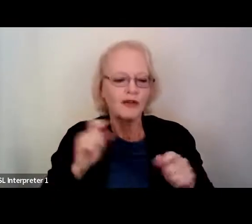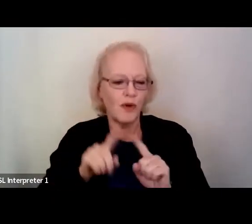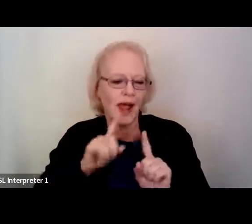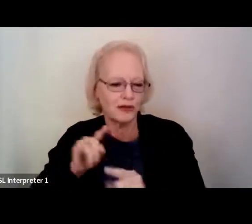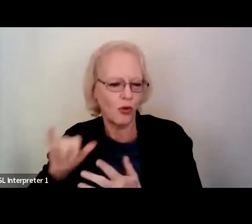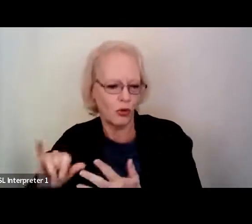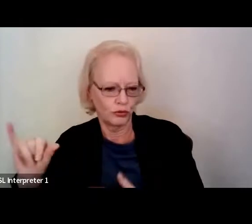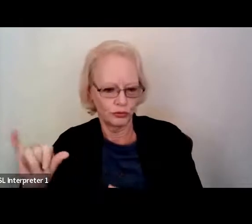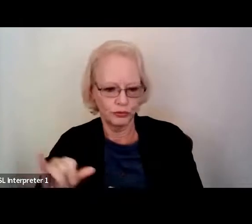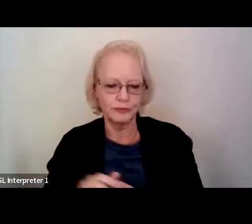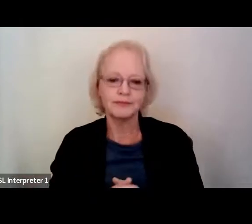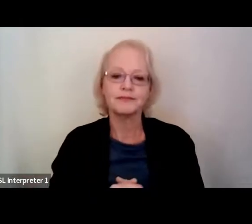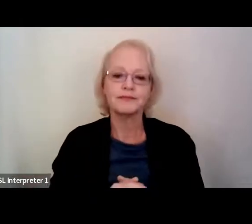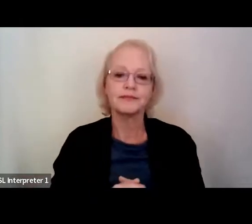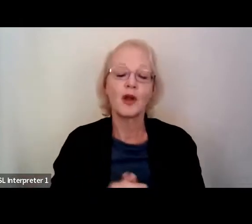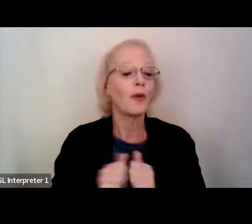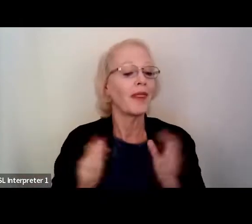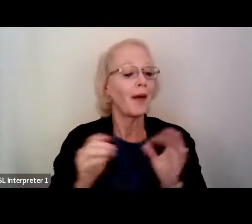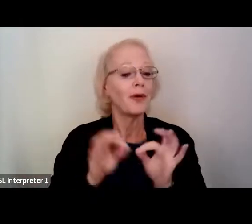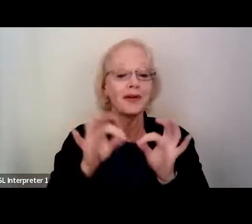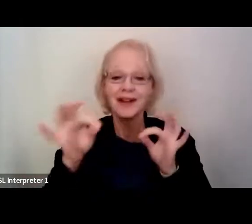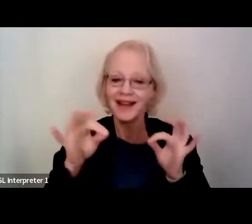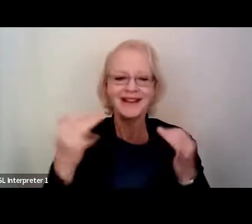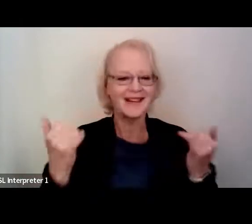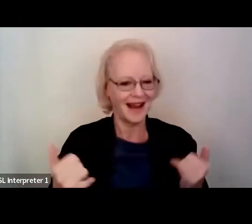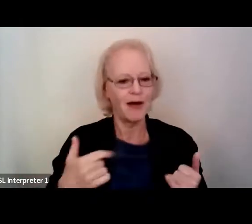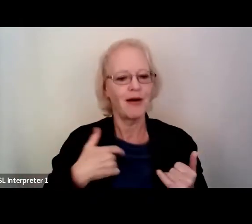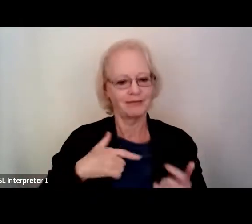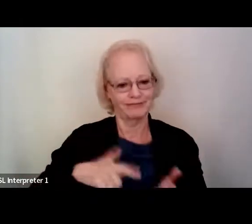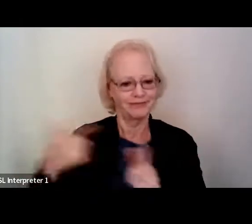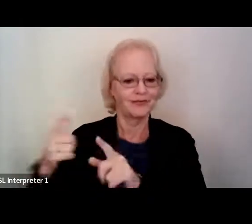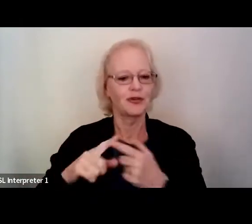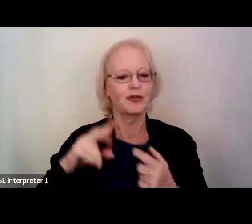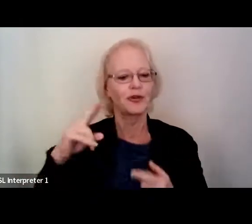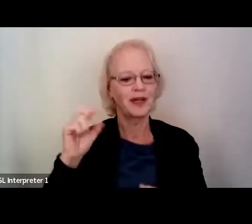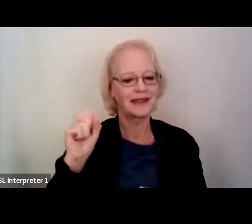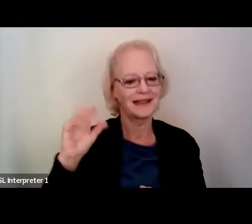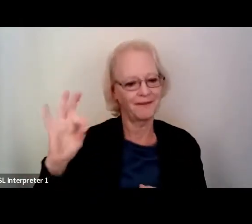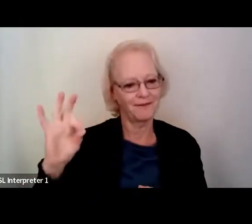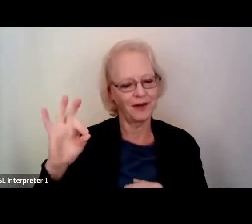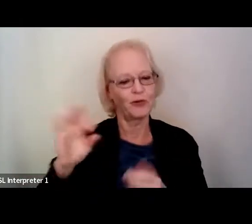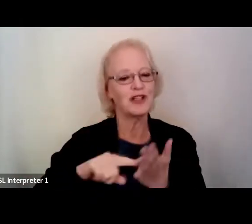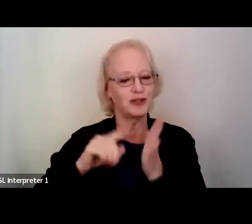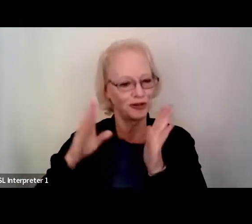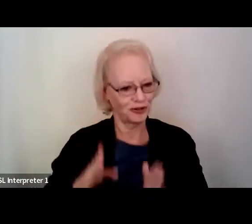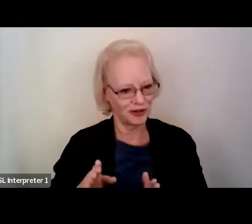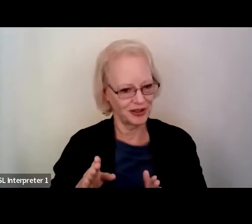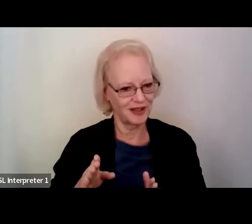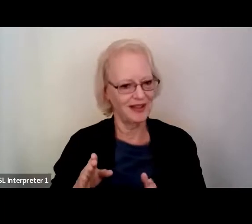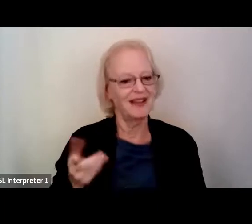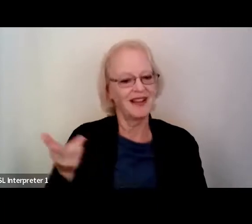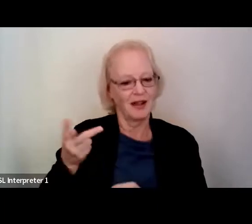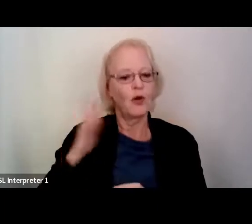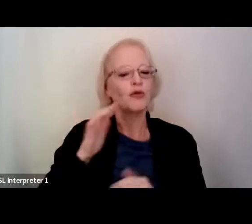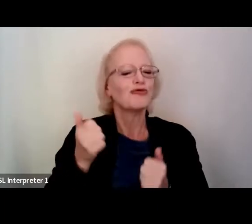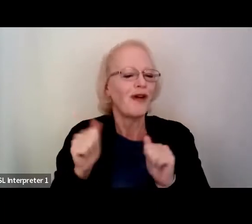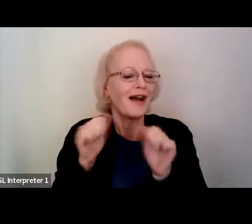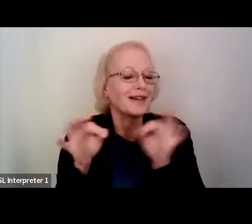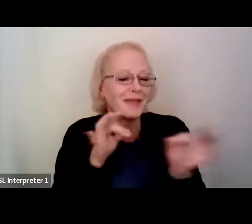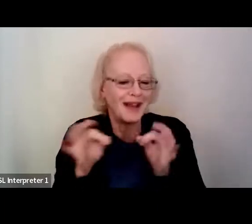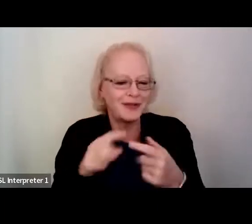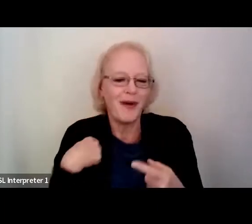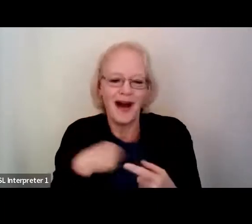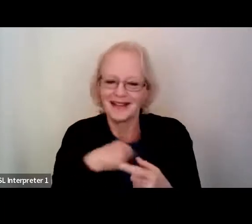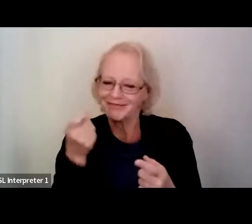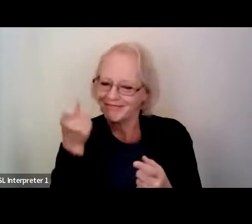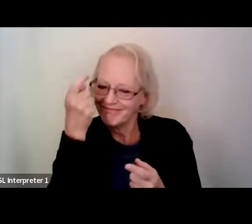So without further ado, I will now pass it on to the UCSF researchers who will try and explain to us in easy